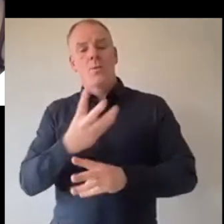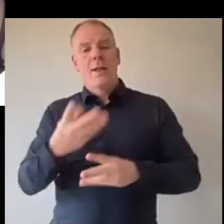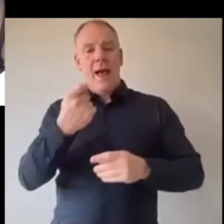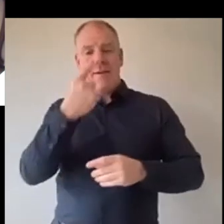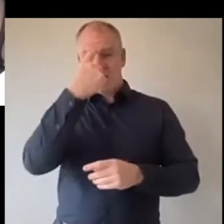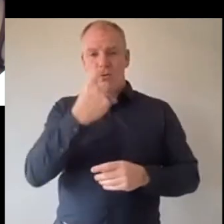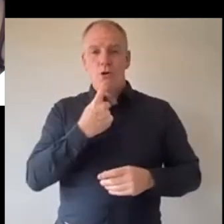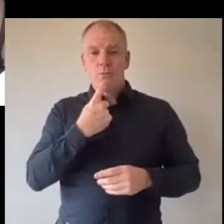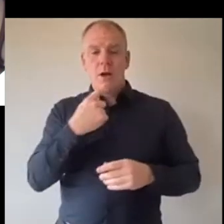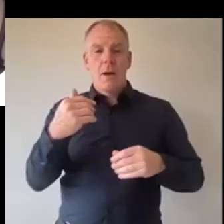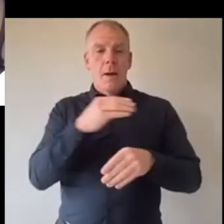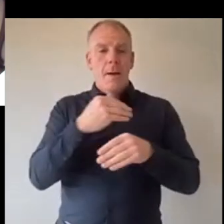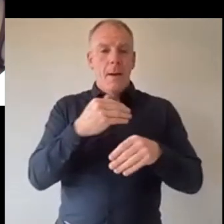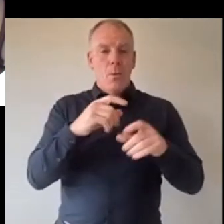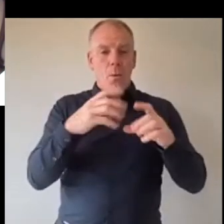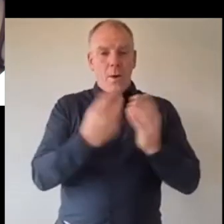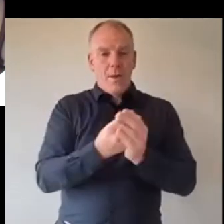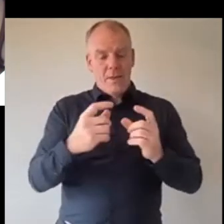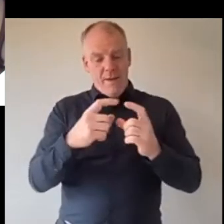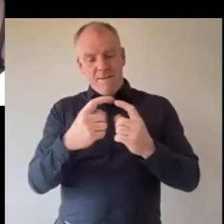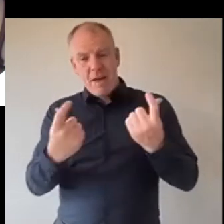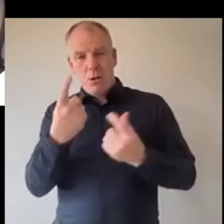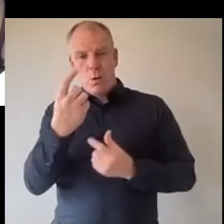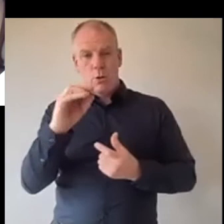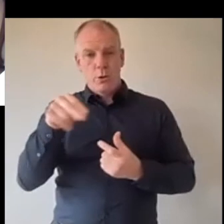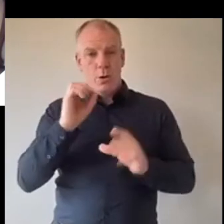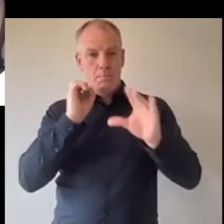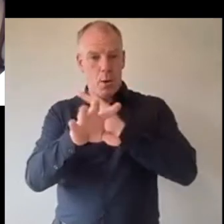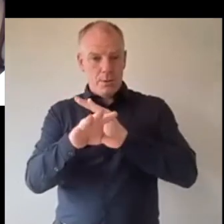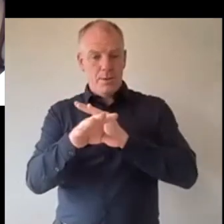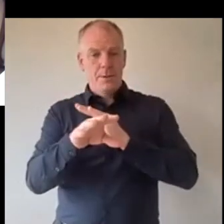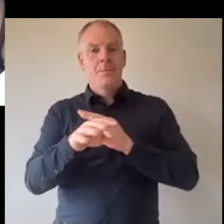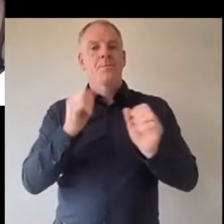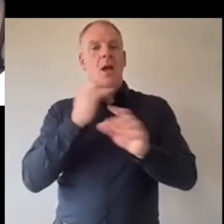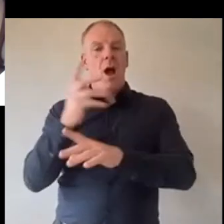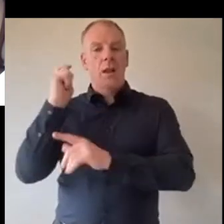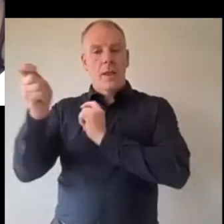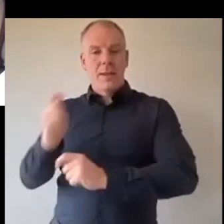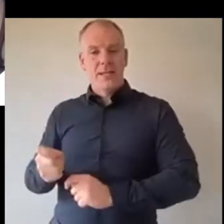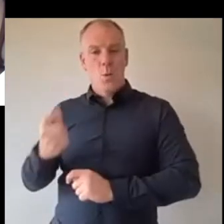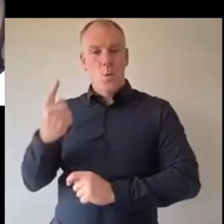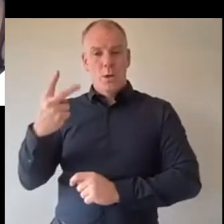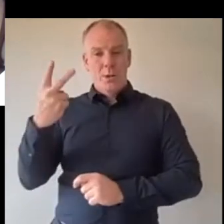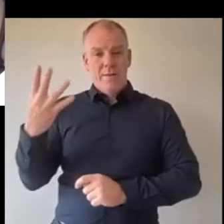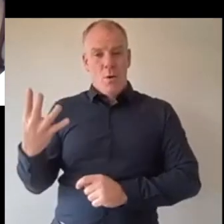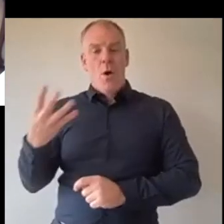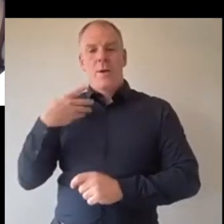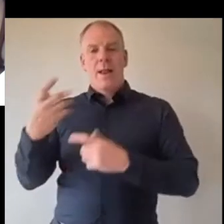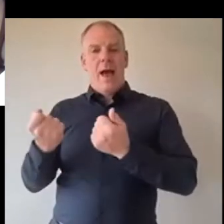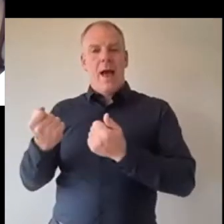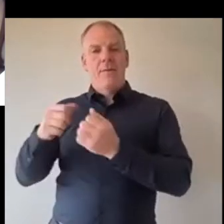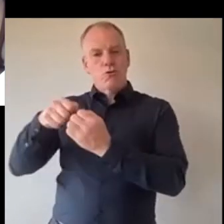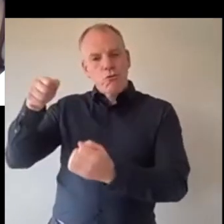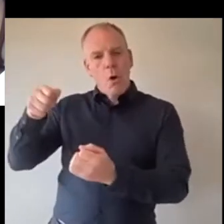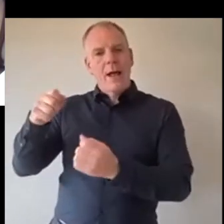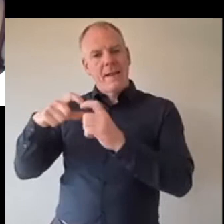by Stephanie Hess and a hundred euro voucher and it will be on the way to you and all nominees will also receive a voucher and a lord mayor scroll scroll as